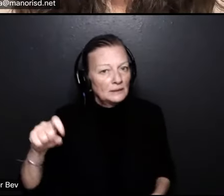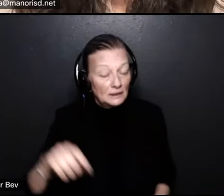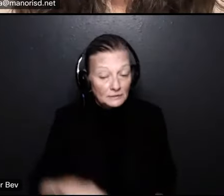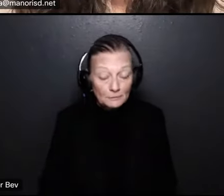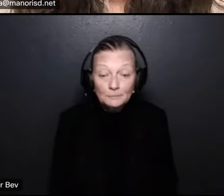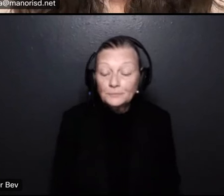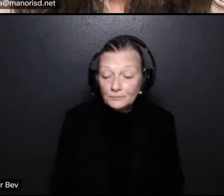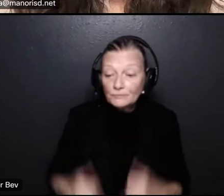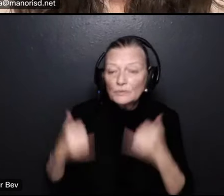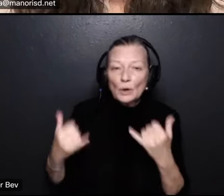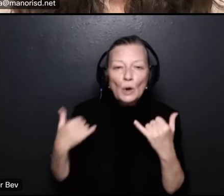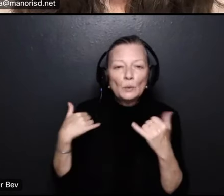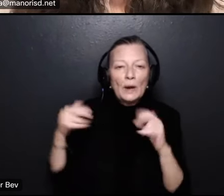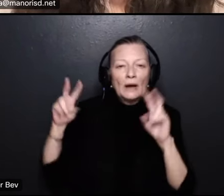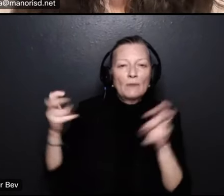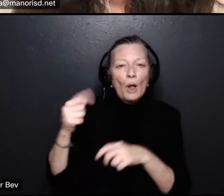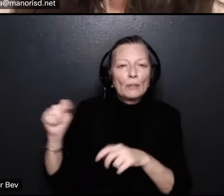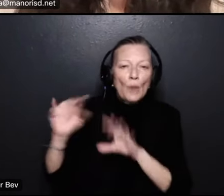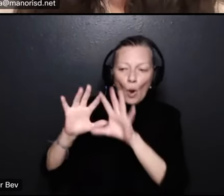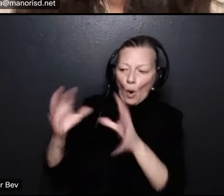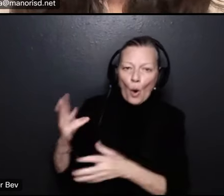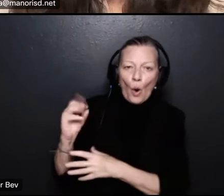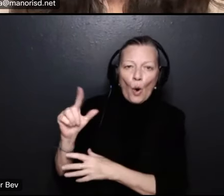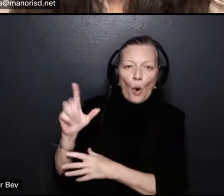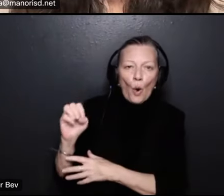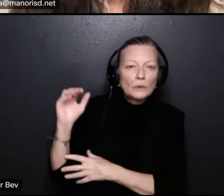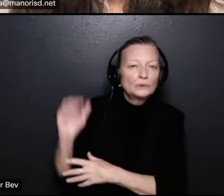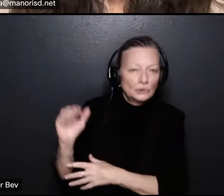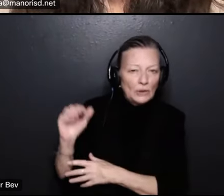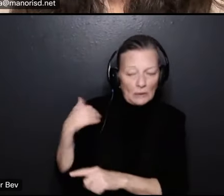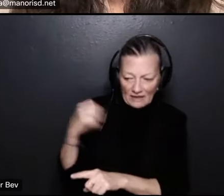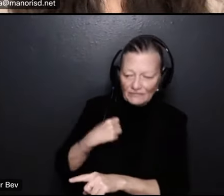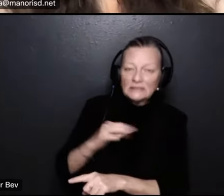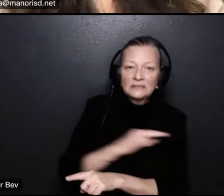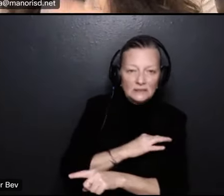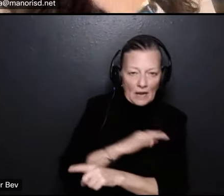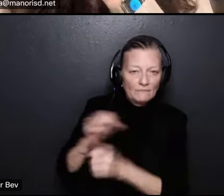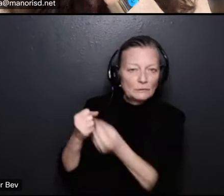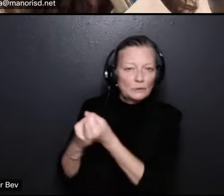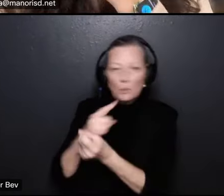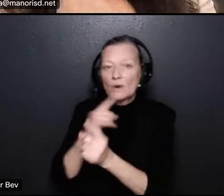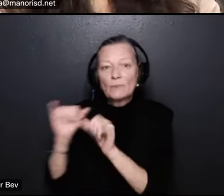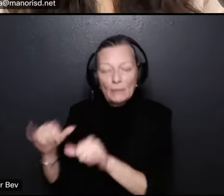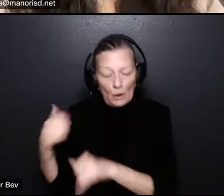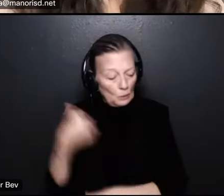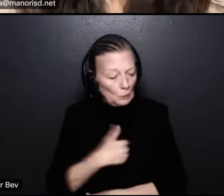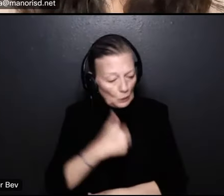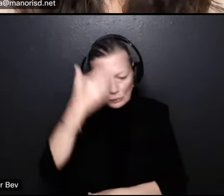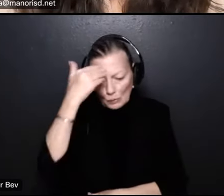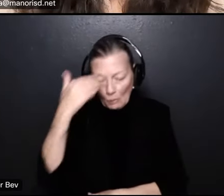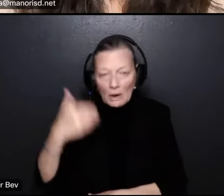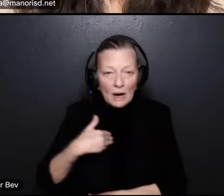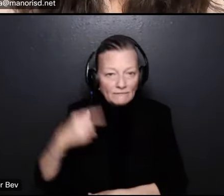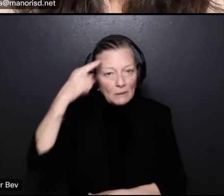the whole child and we have that staff um there there we did not reduce the staffing because we do know that there are mental health needs we also go